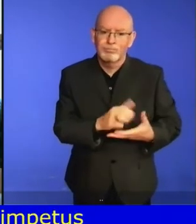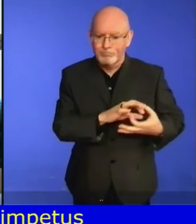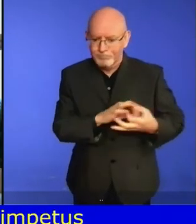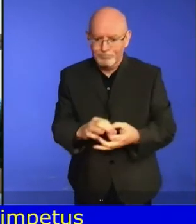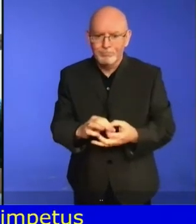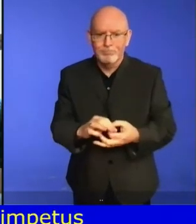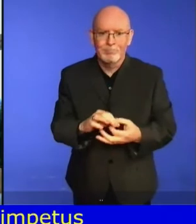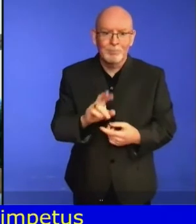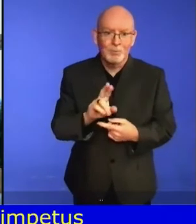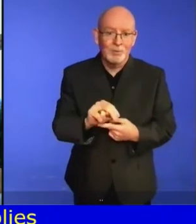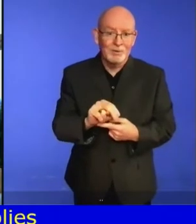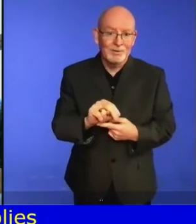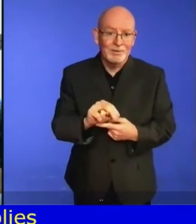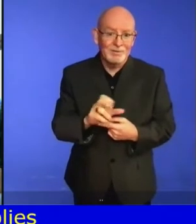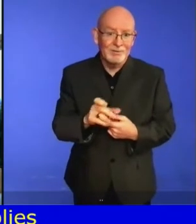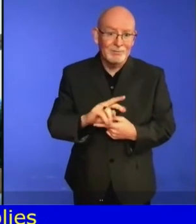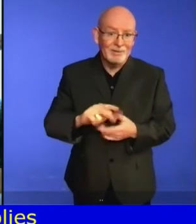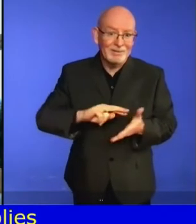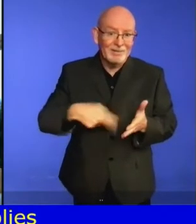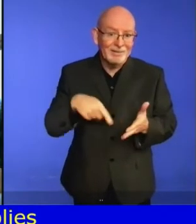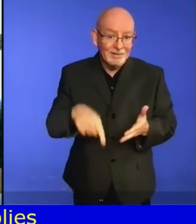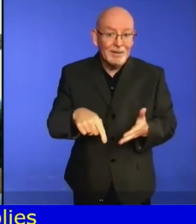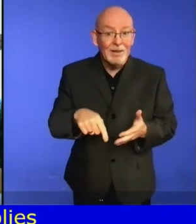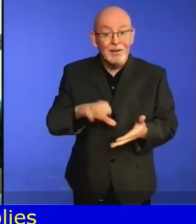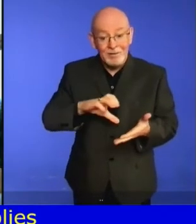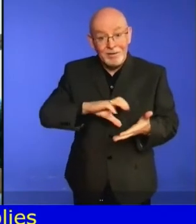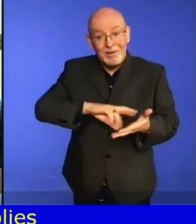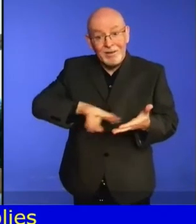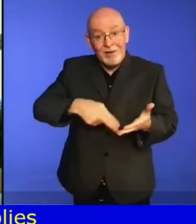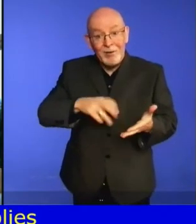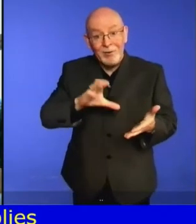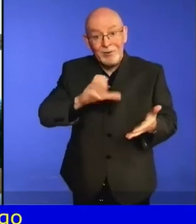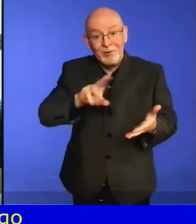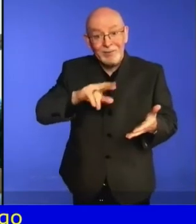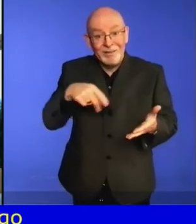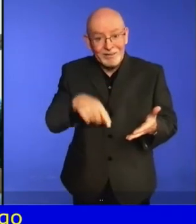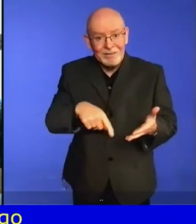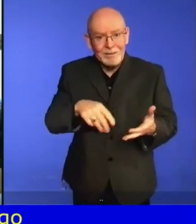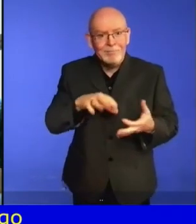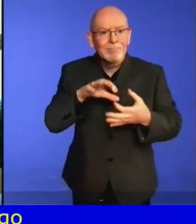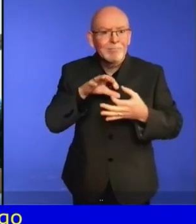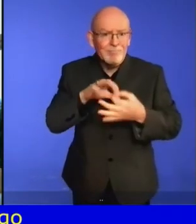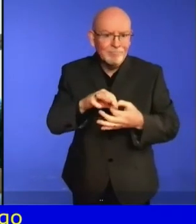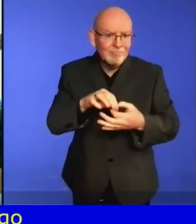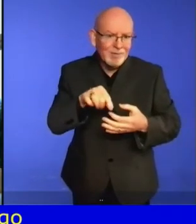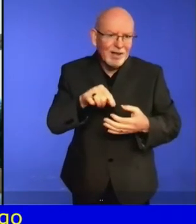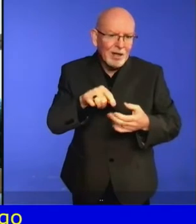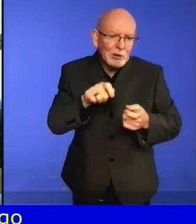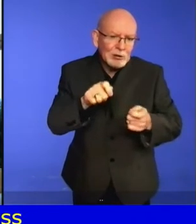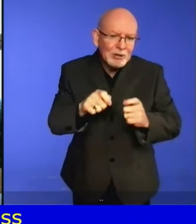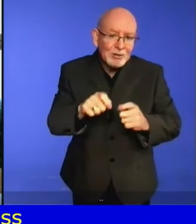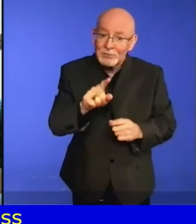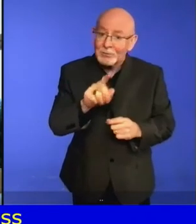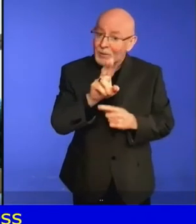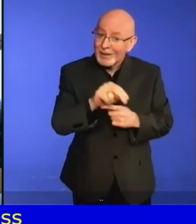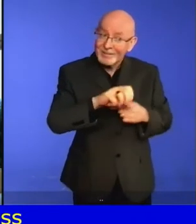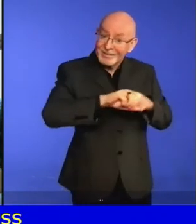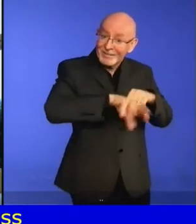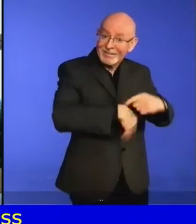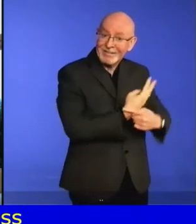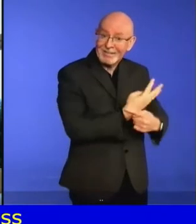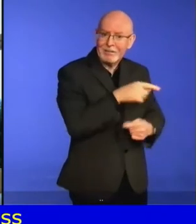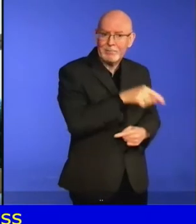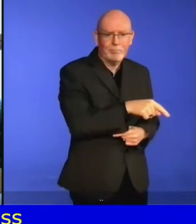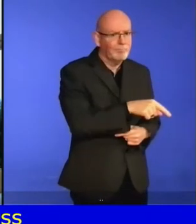are grounded in, are bounded by, human rights. I agree but I also see them as giving fresh